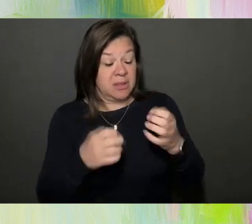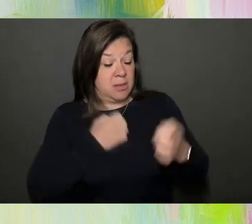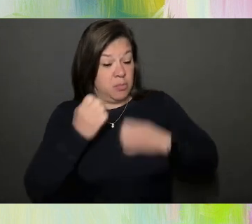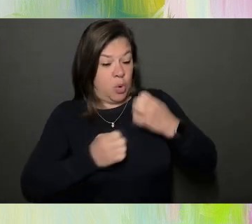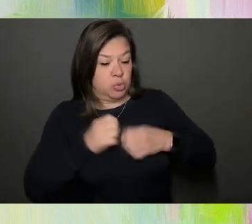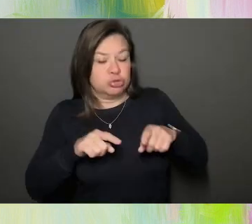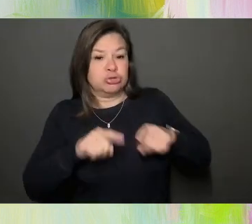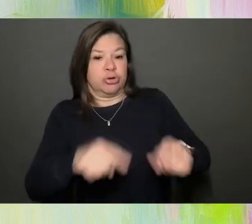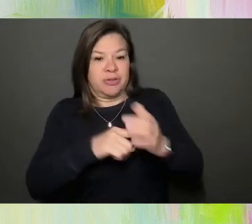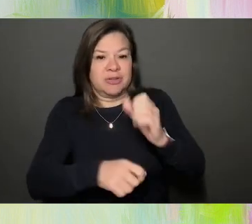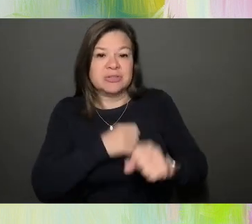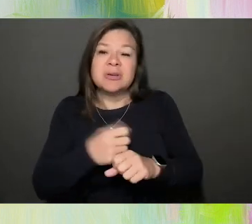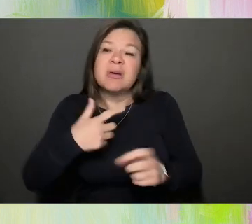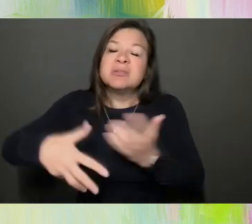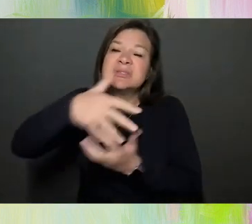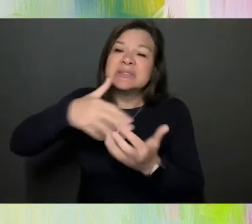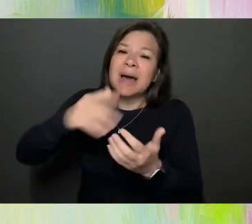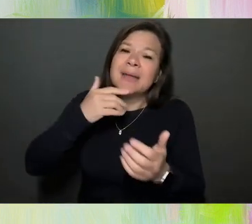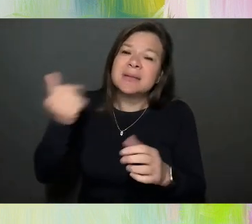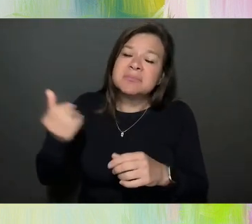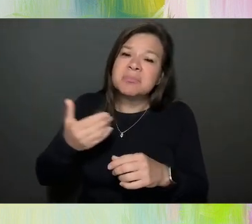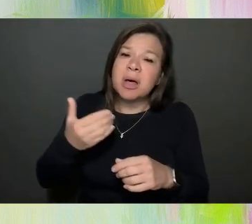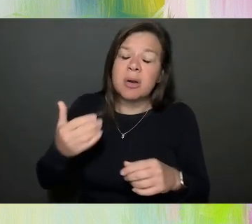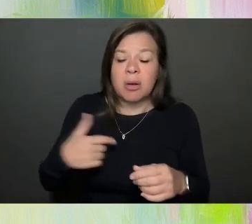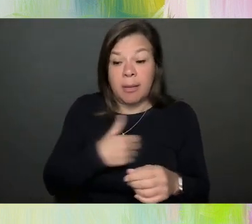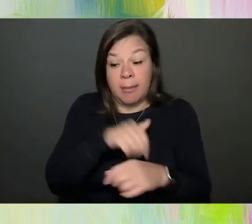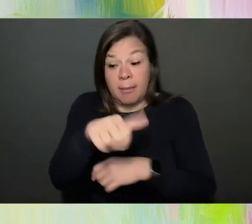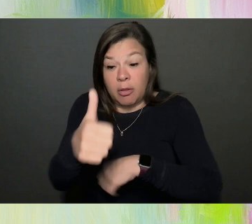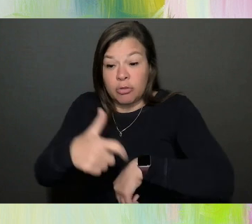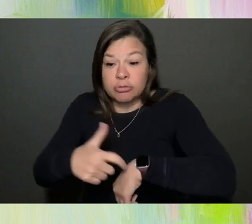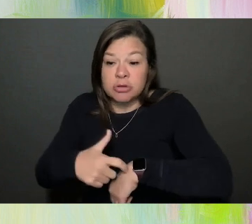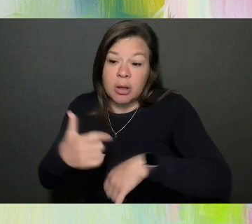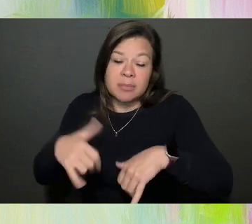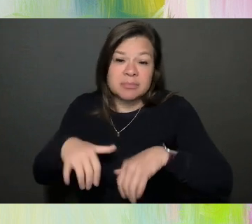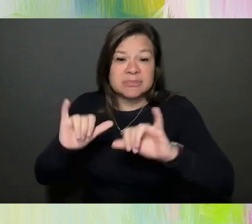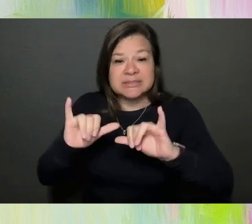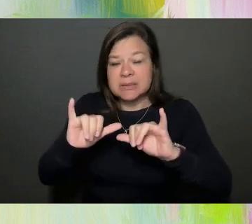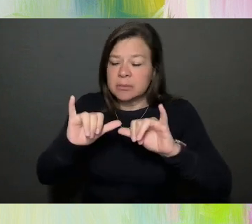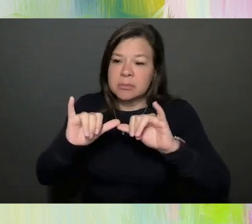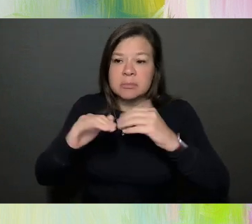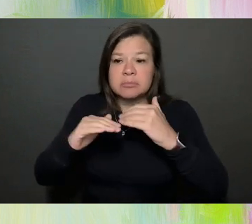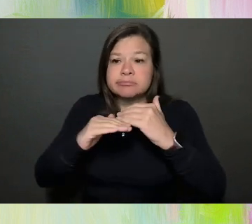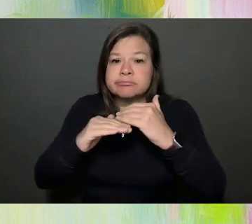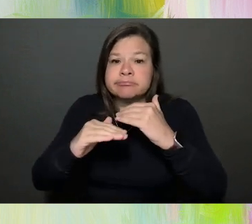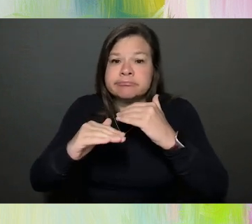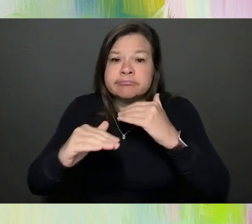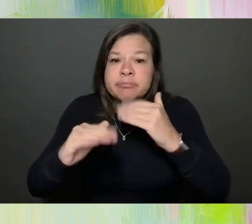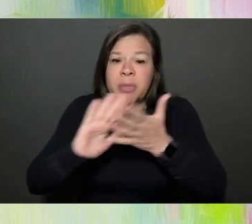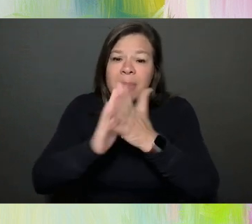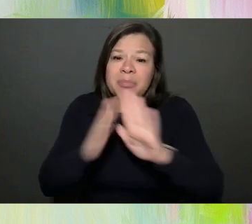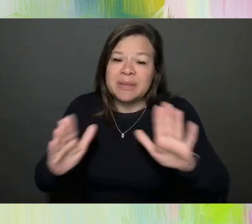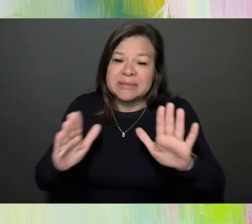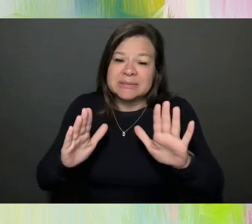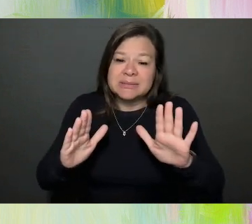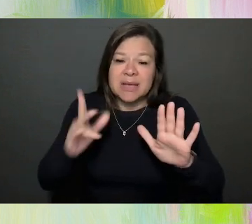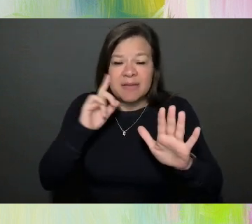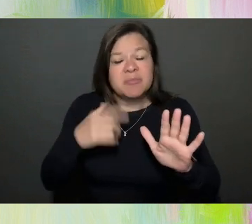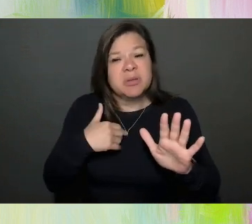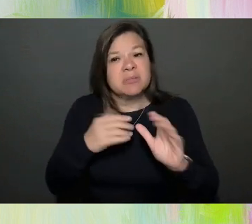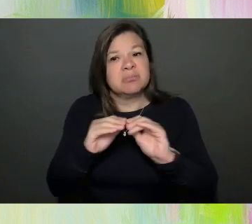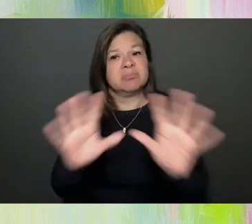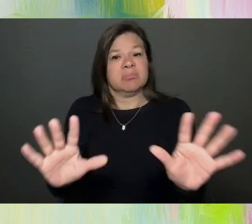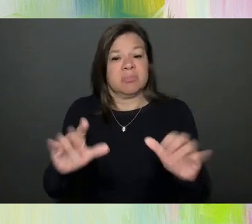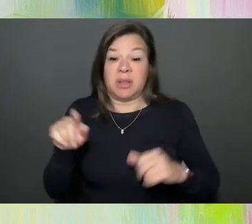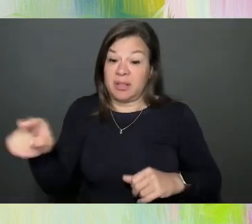greater sometimes. And other times, the stillness and peace have been more prominent. This photo brings